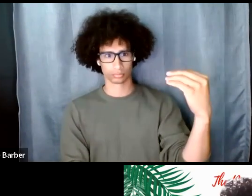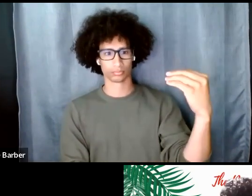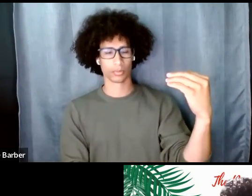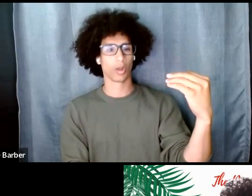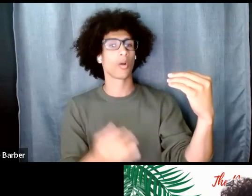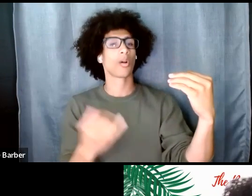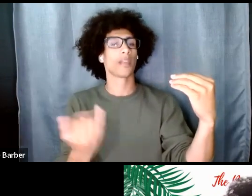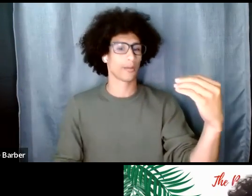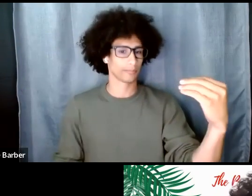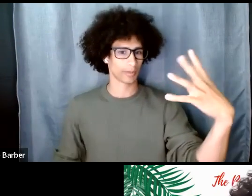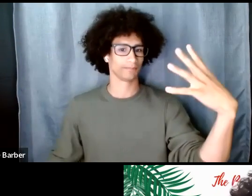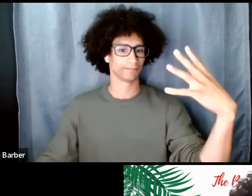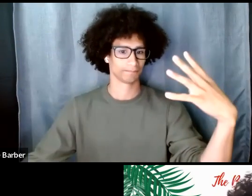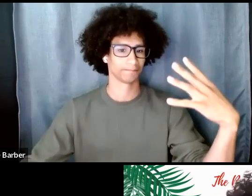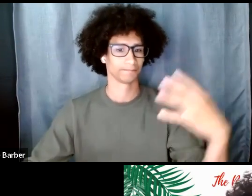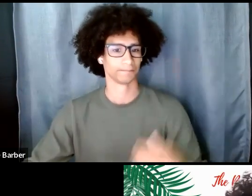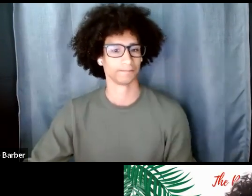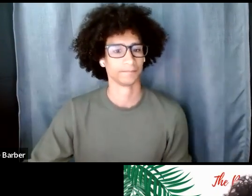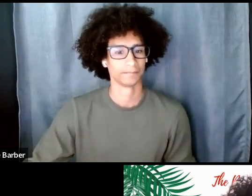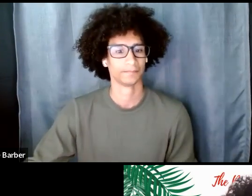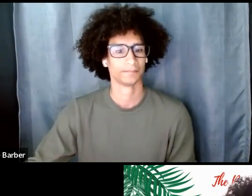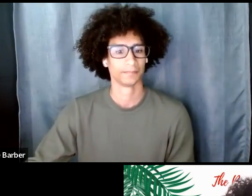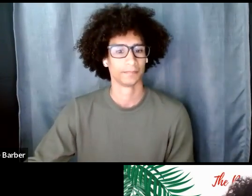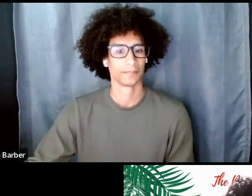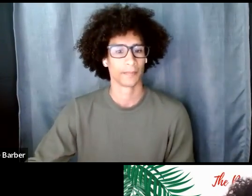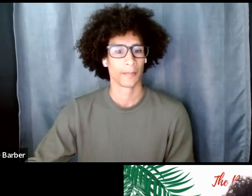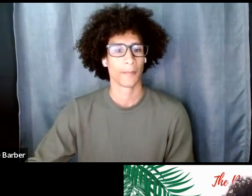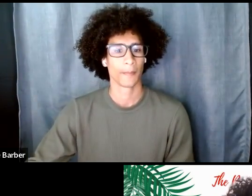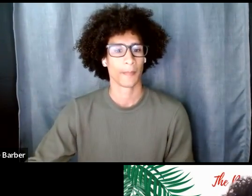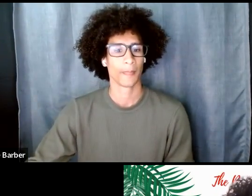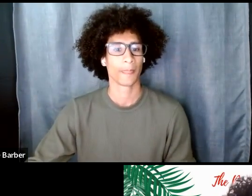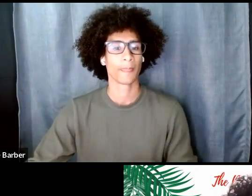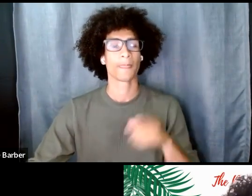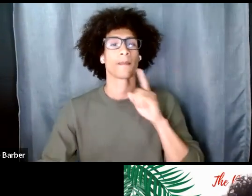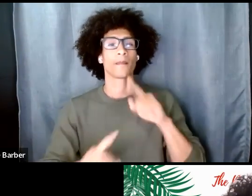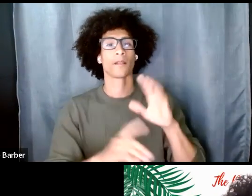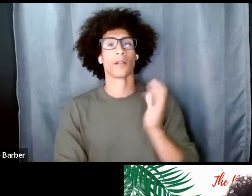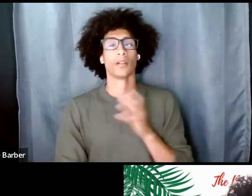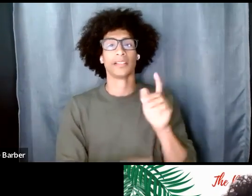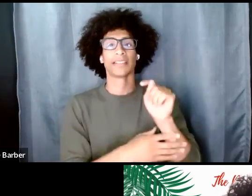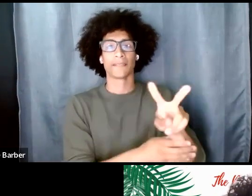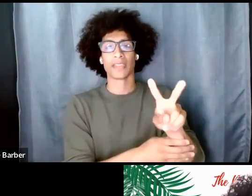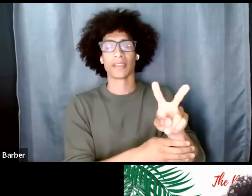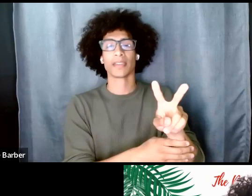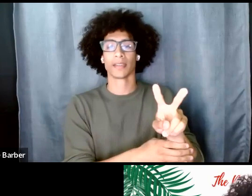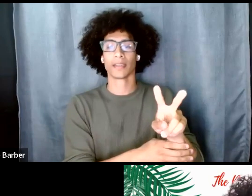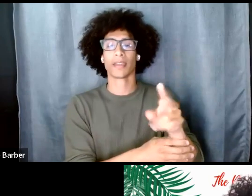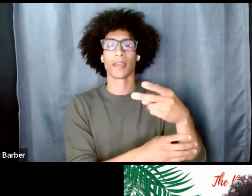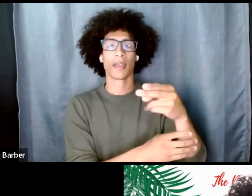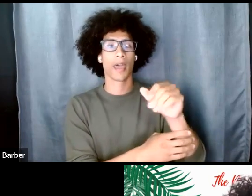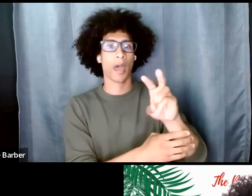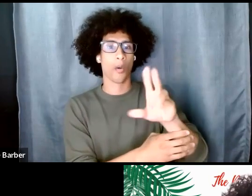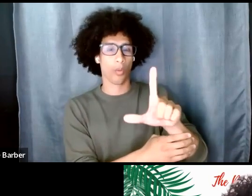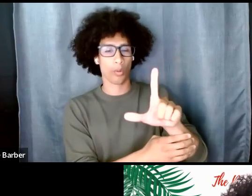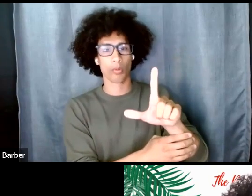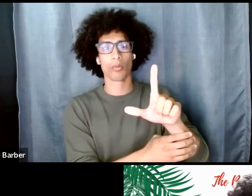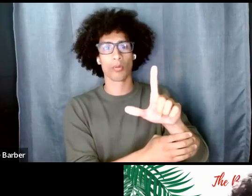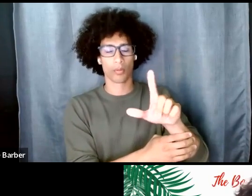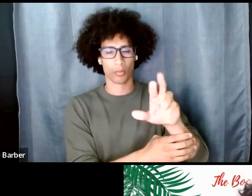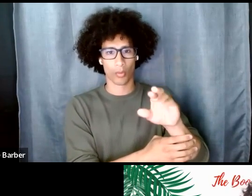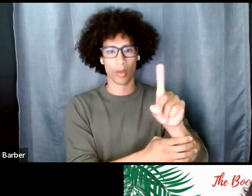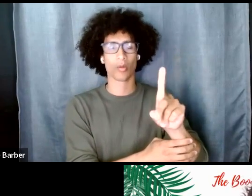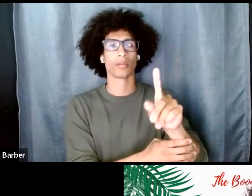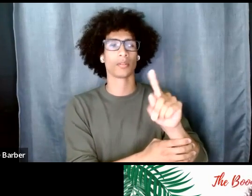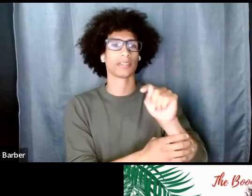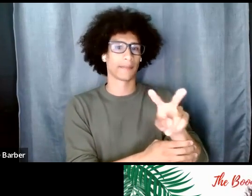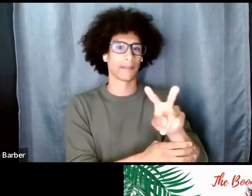uh turned on right now they are our howl round tv producer and so they will be helping um manage some things so you might